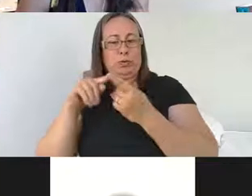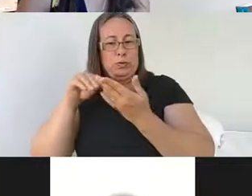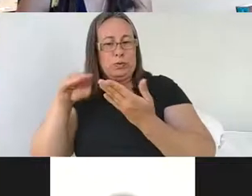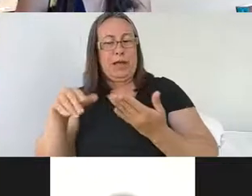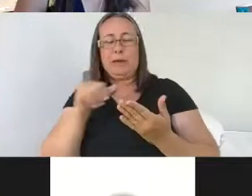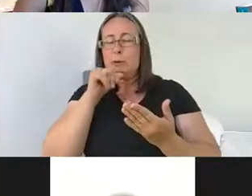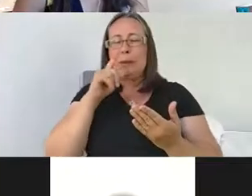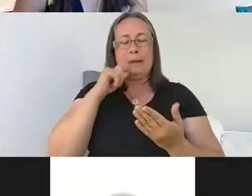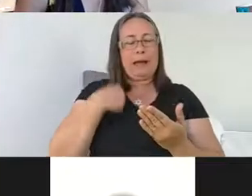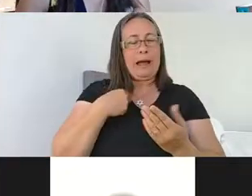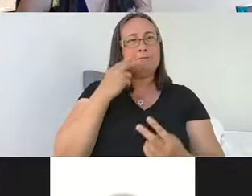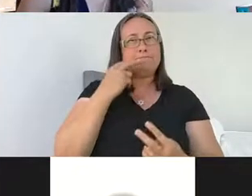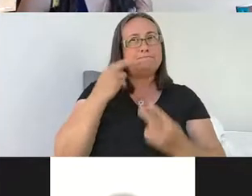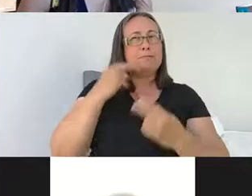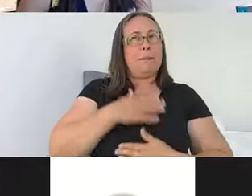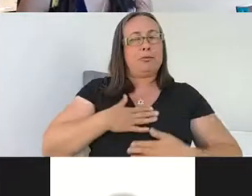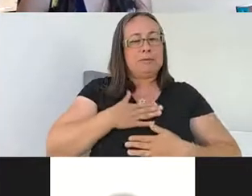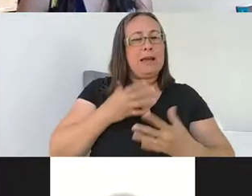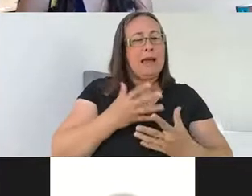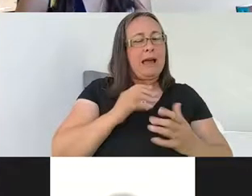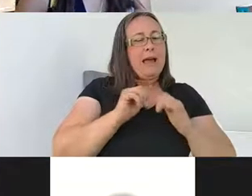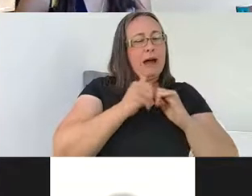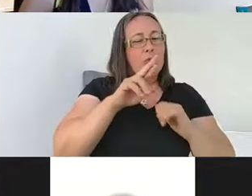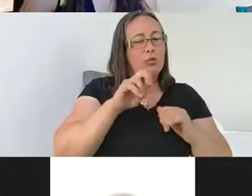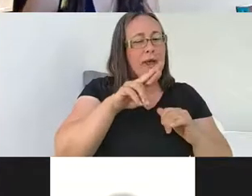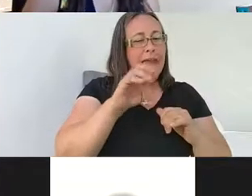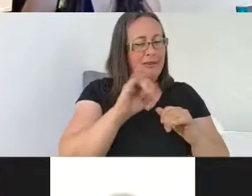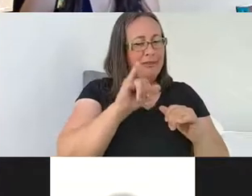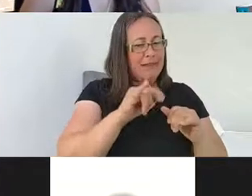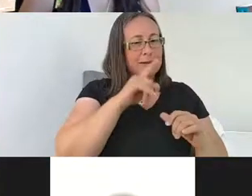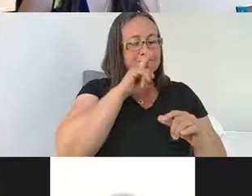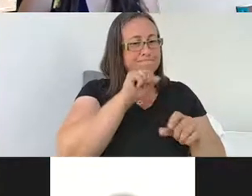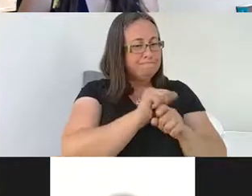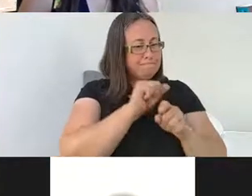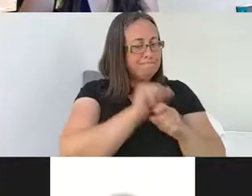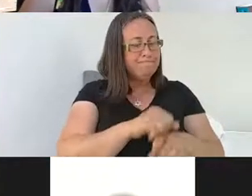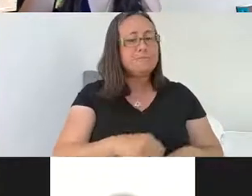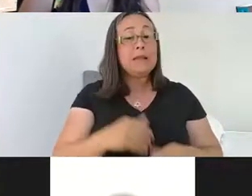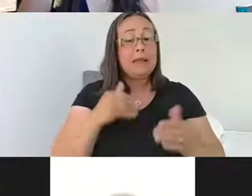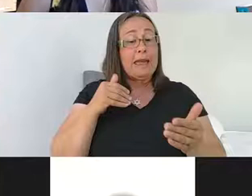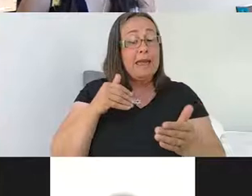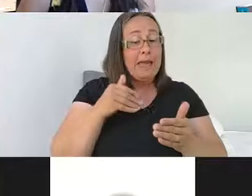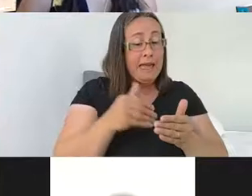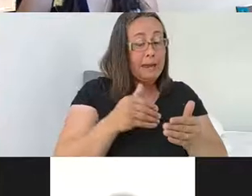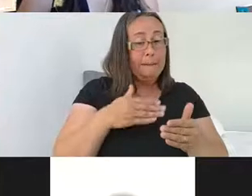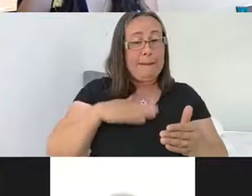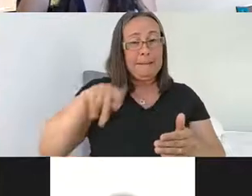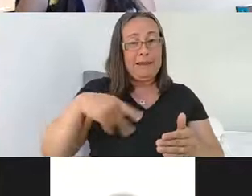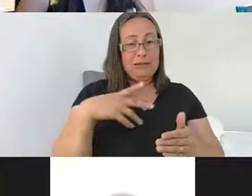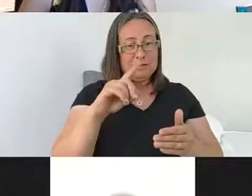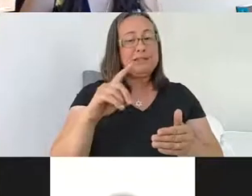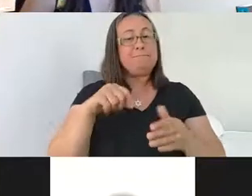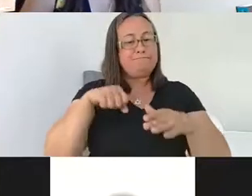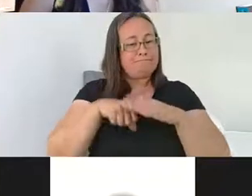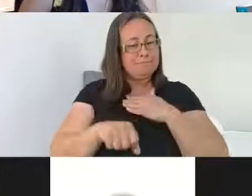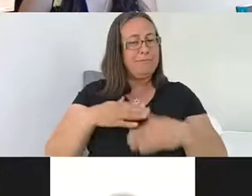the lab, how kind of rare that is. And towards the end of my PhD, I had my son, Andrew, which I